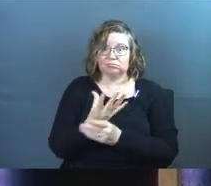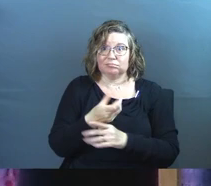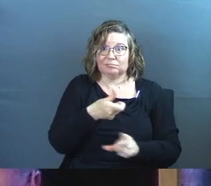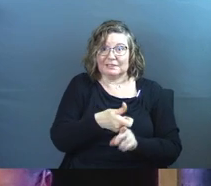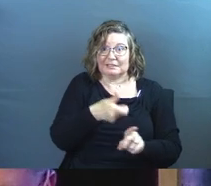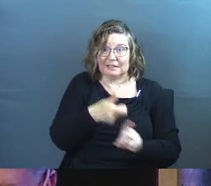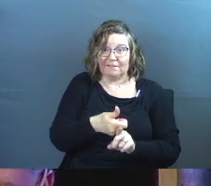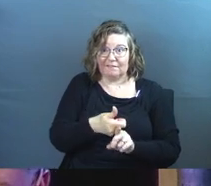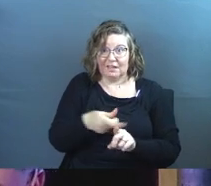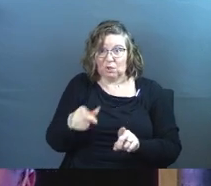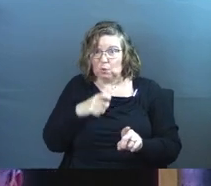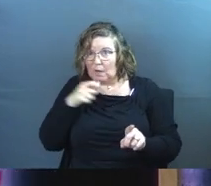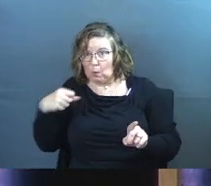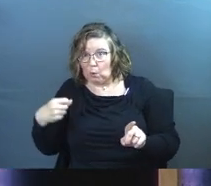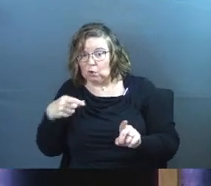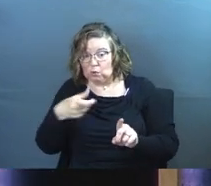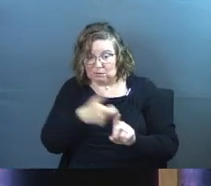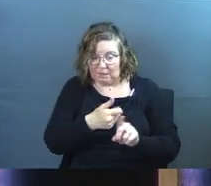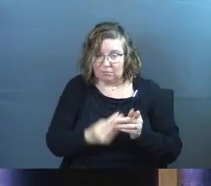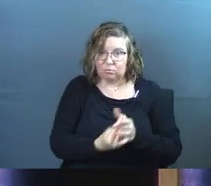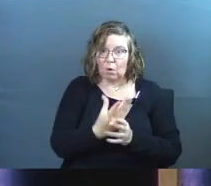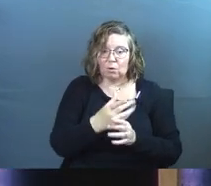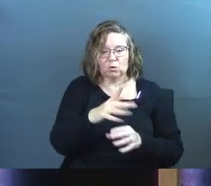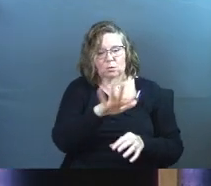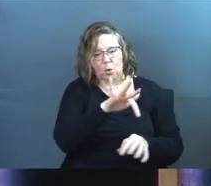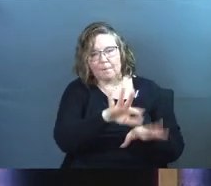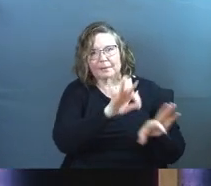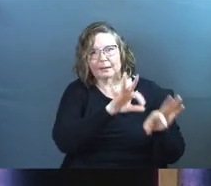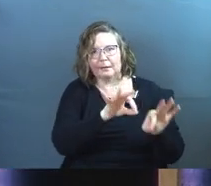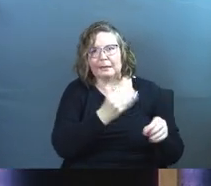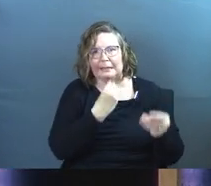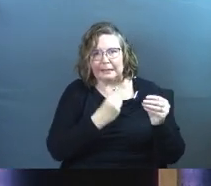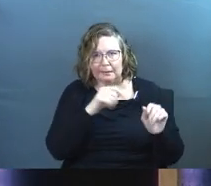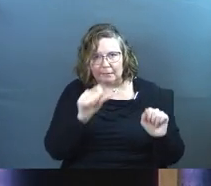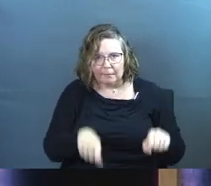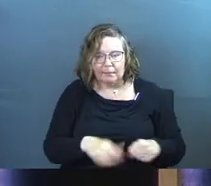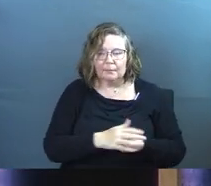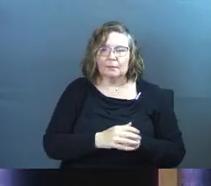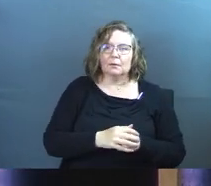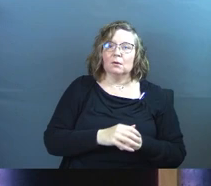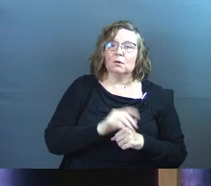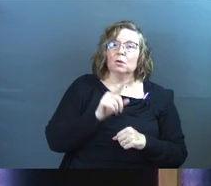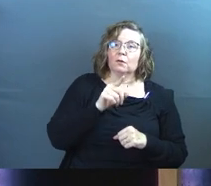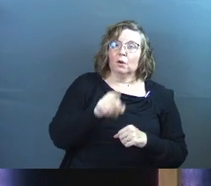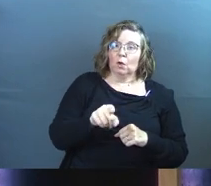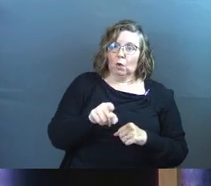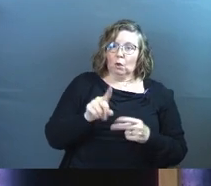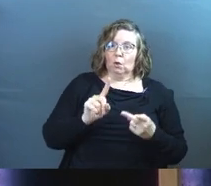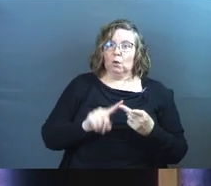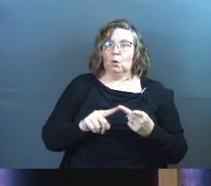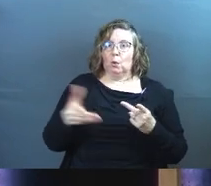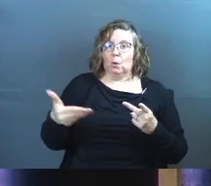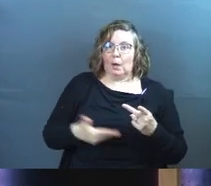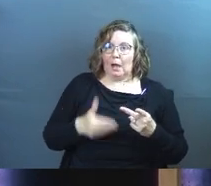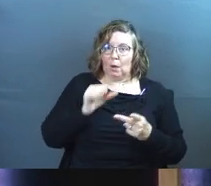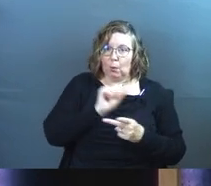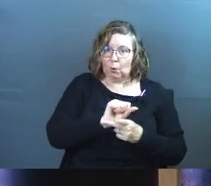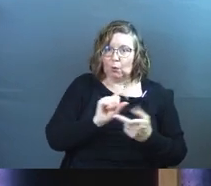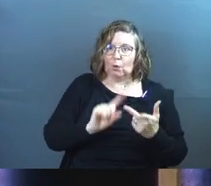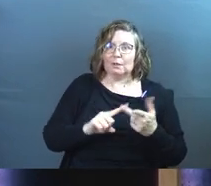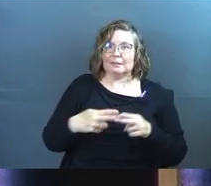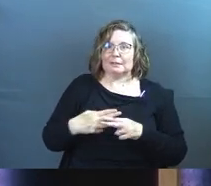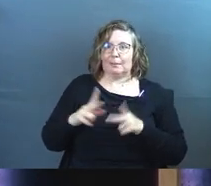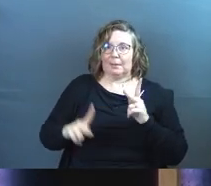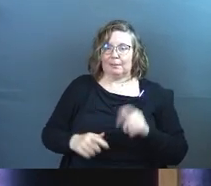own during its sabbath. This applies to you, your male and female servants, your hired workers, and the temporary residents who live with